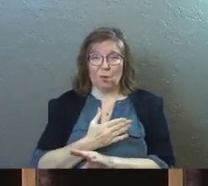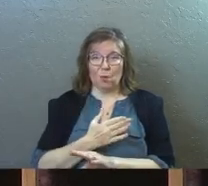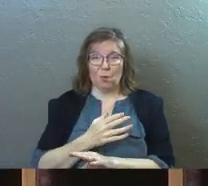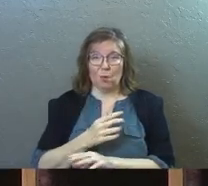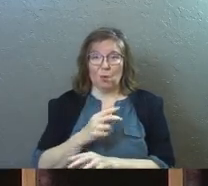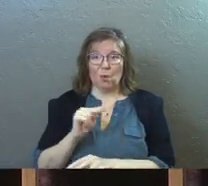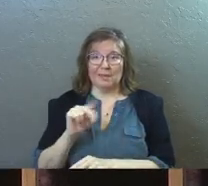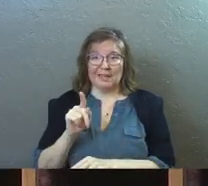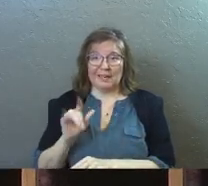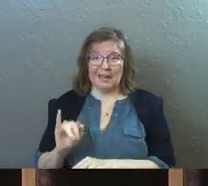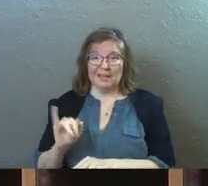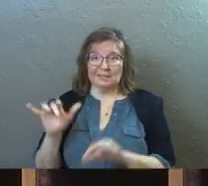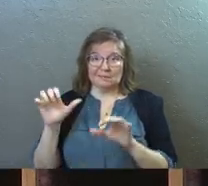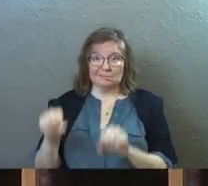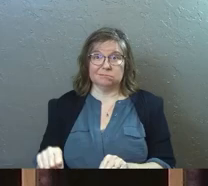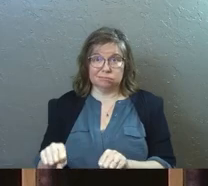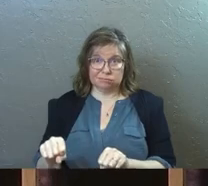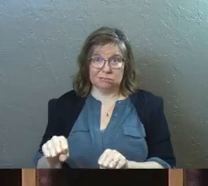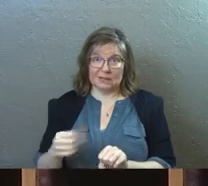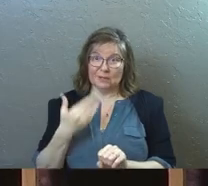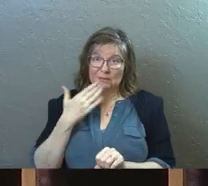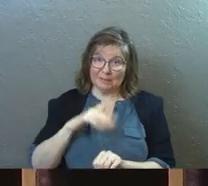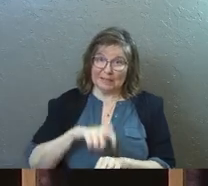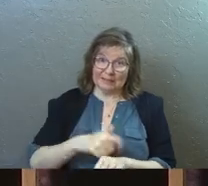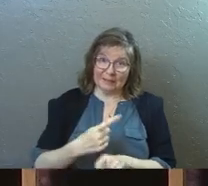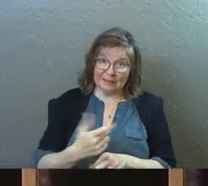power. That's some bad timing, isn't it?